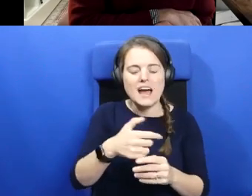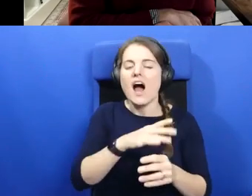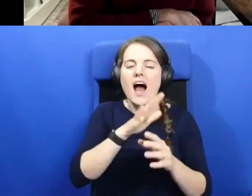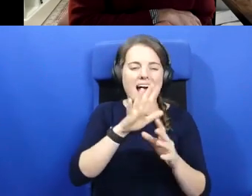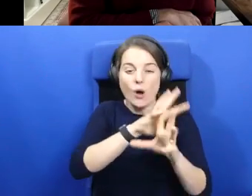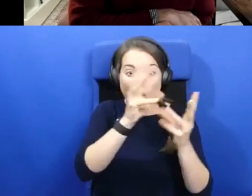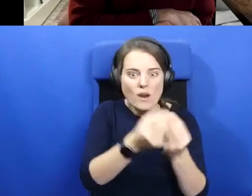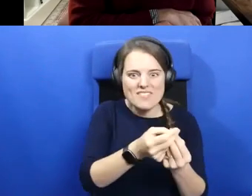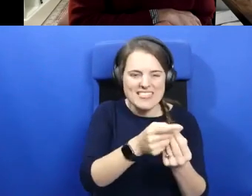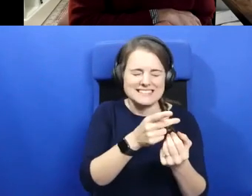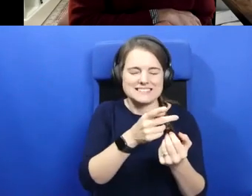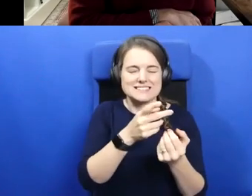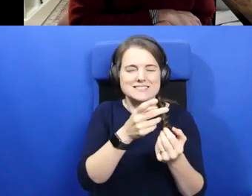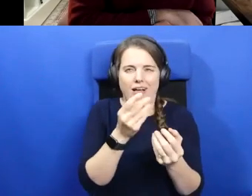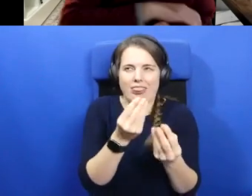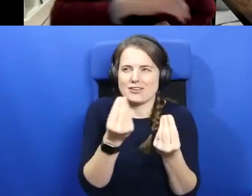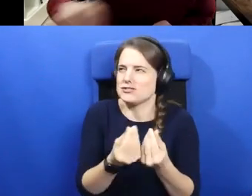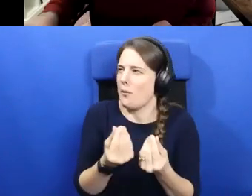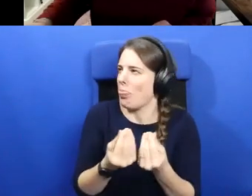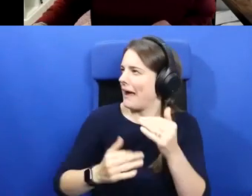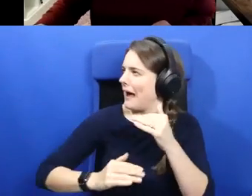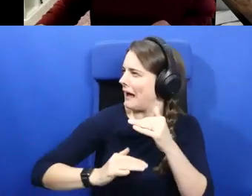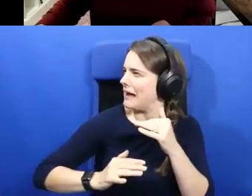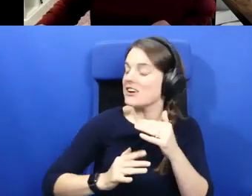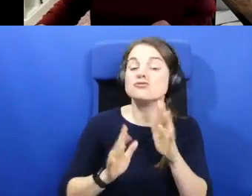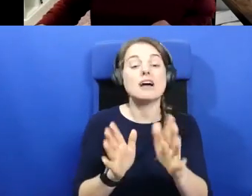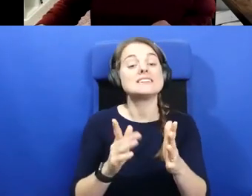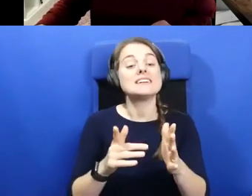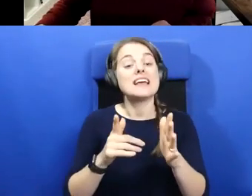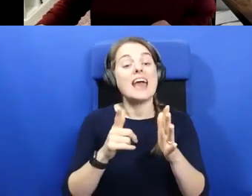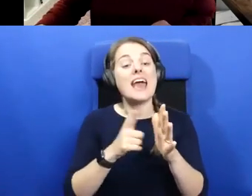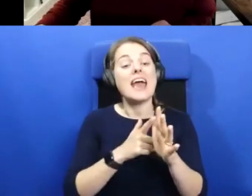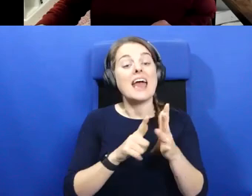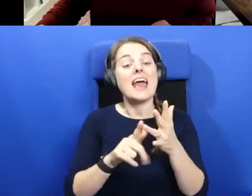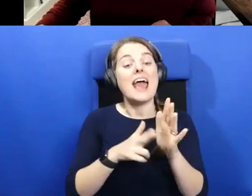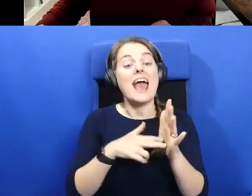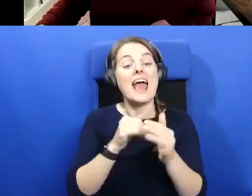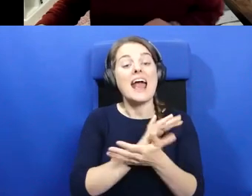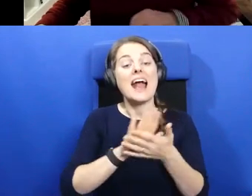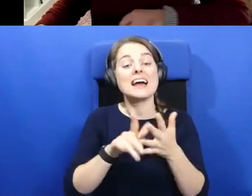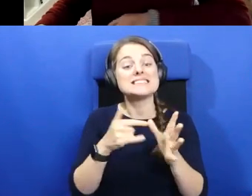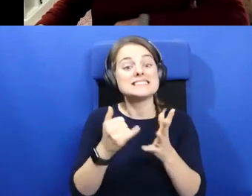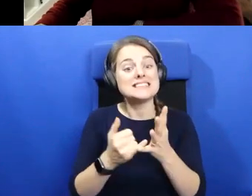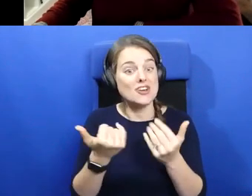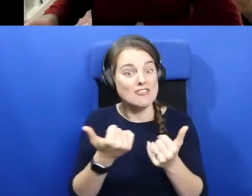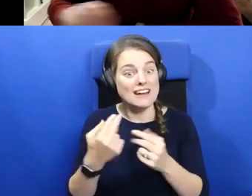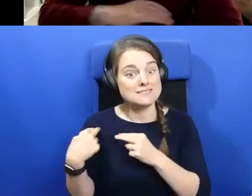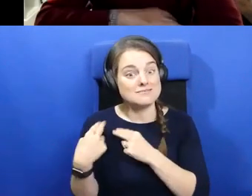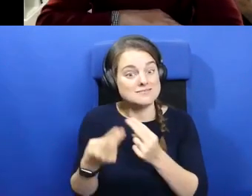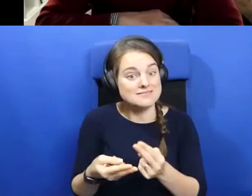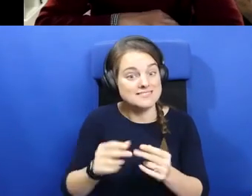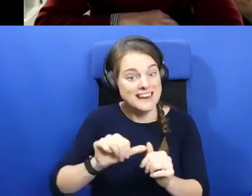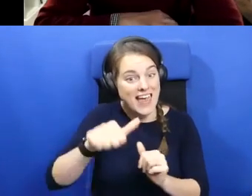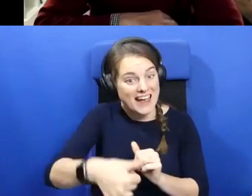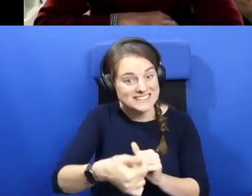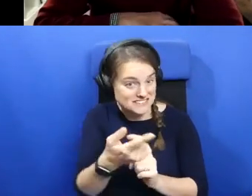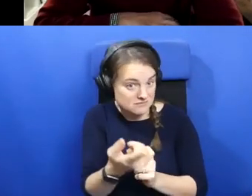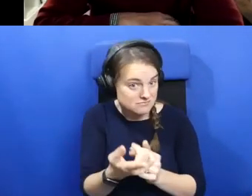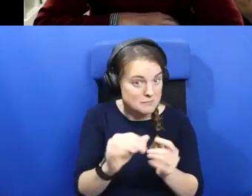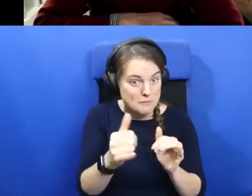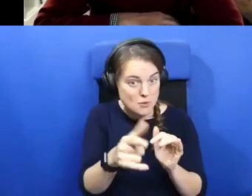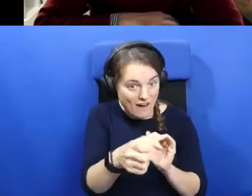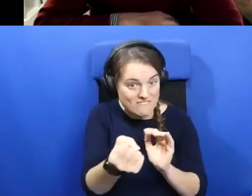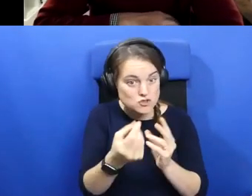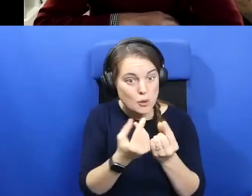all of this, maybe. Um, Angus, I'll just go to you next, if that's, um, okay, if you something to contribute on that, maybe.